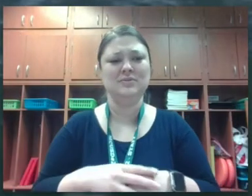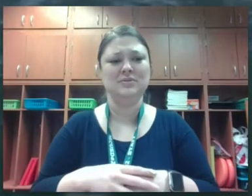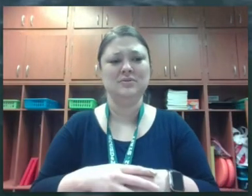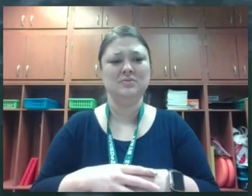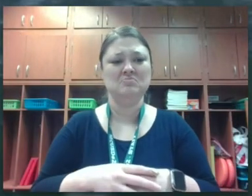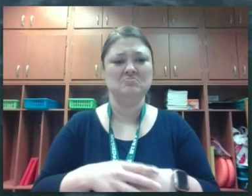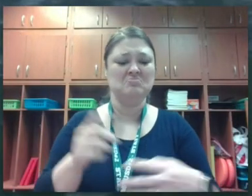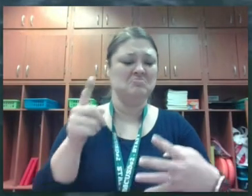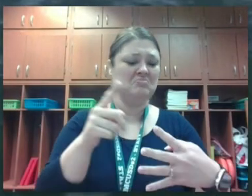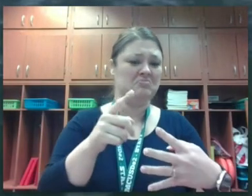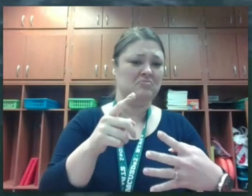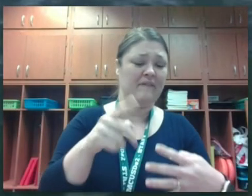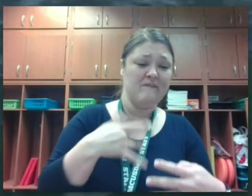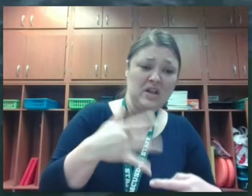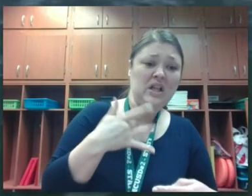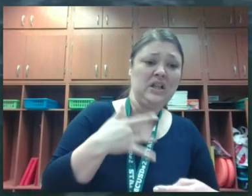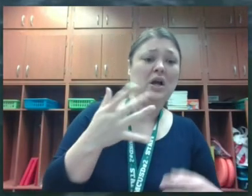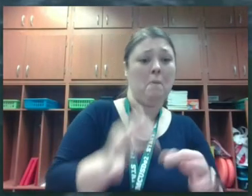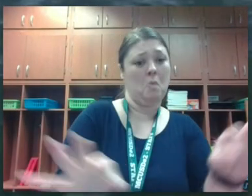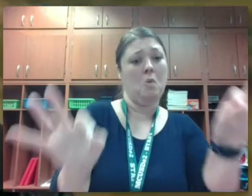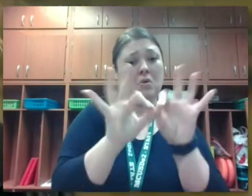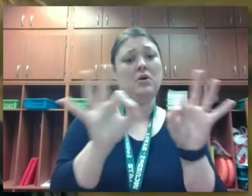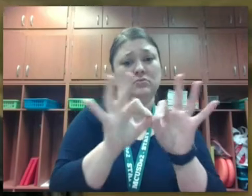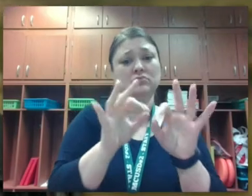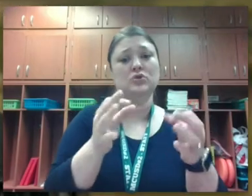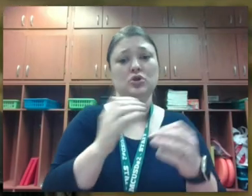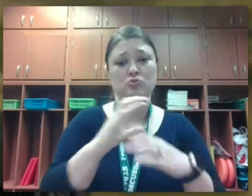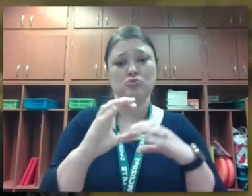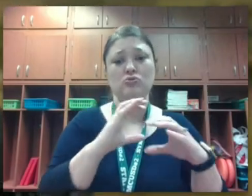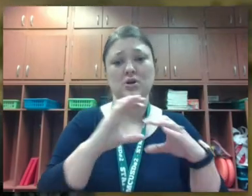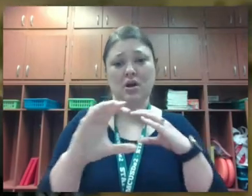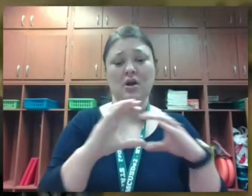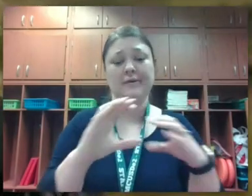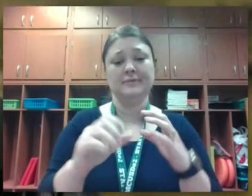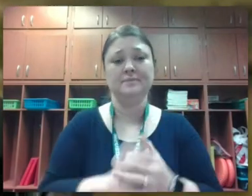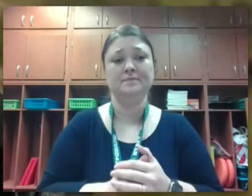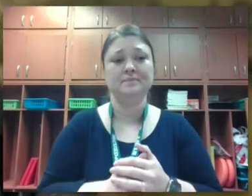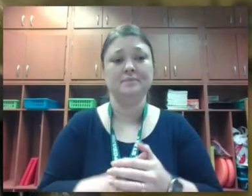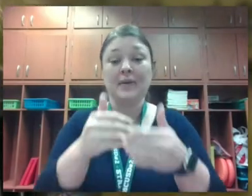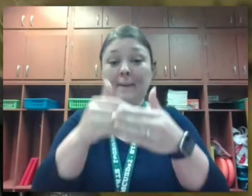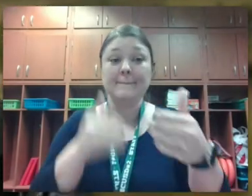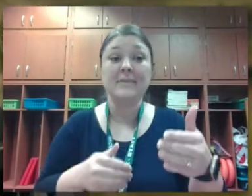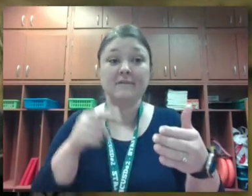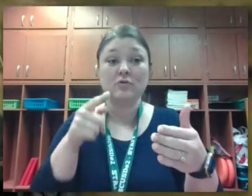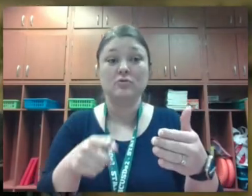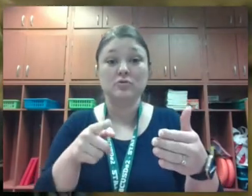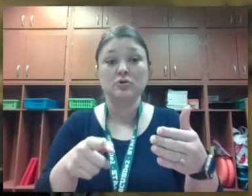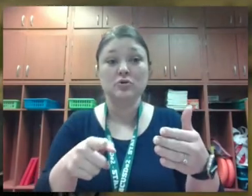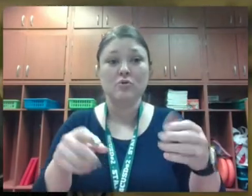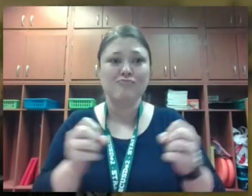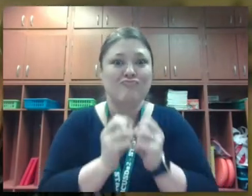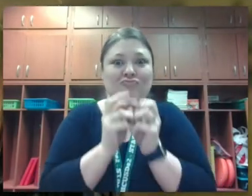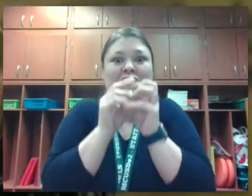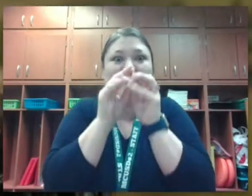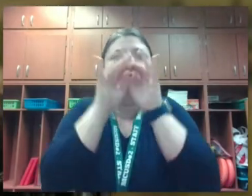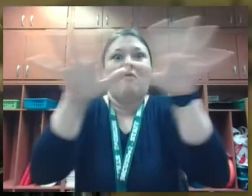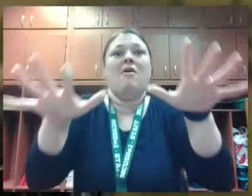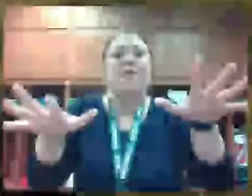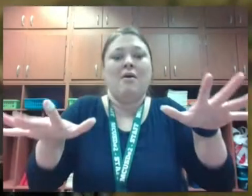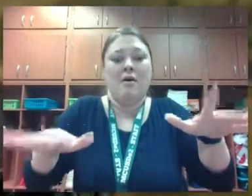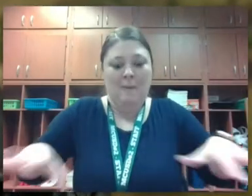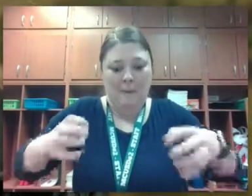are definitely one of them so before you get to the volcano of emotions